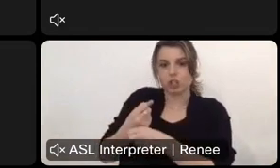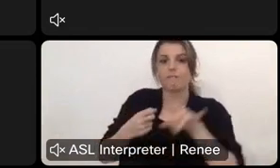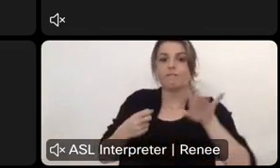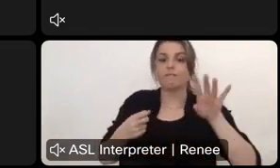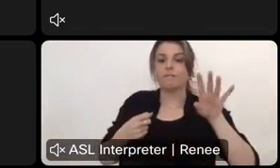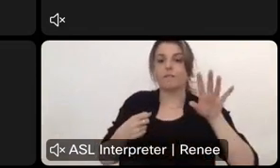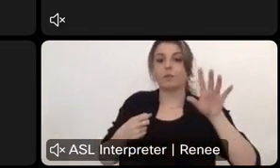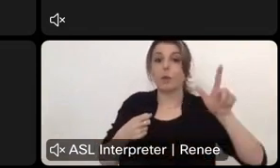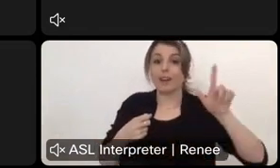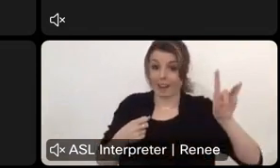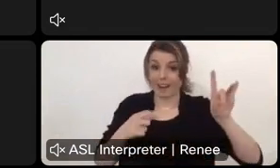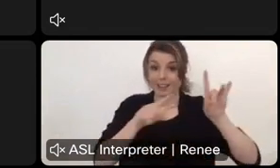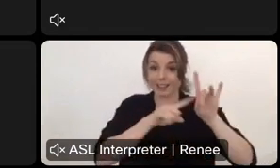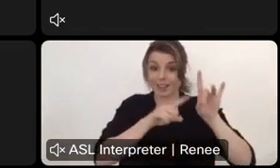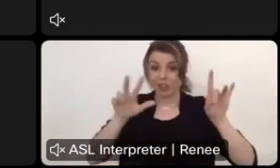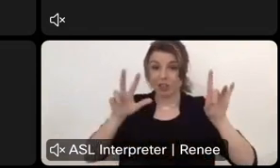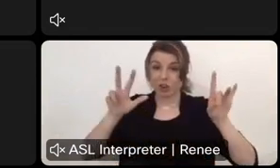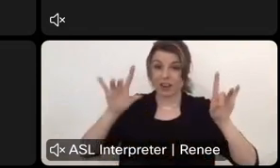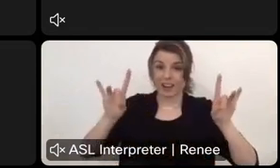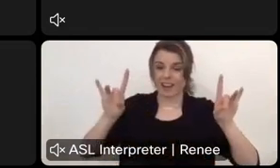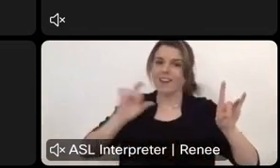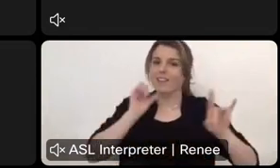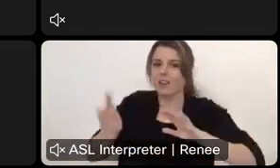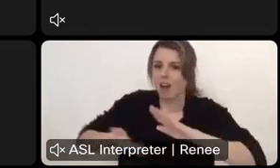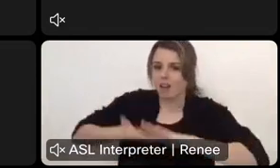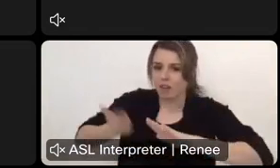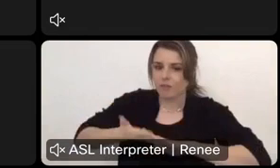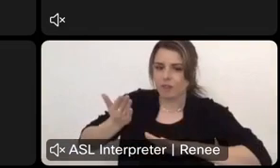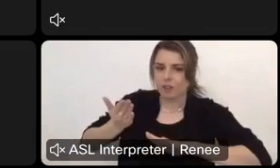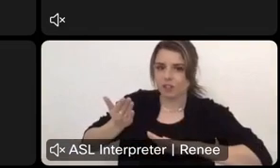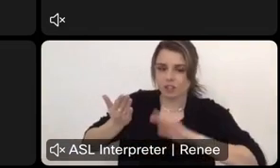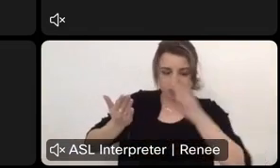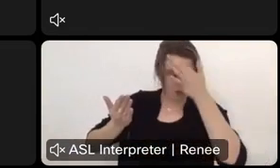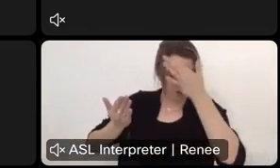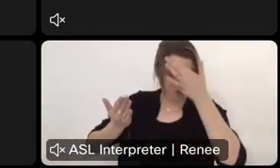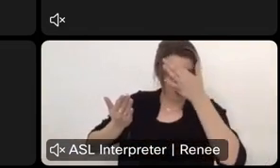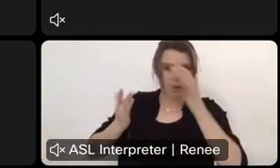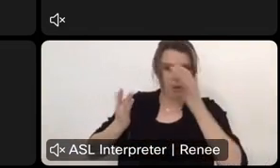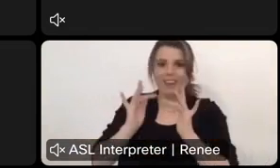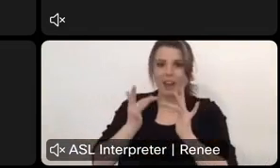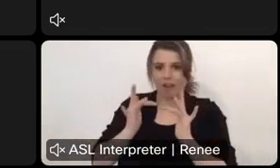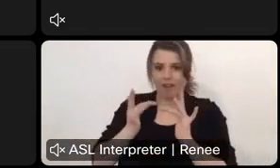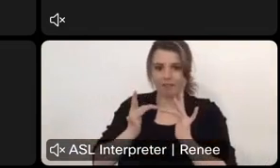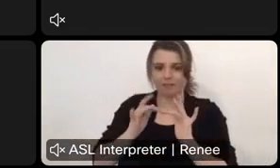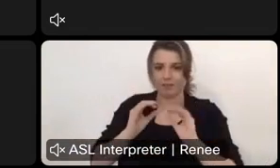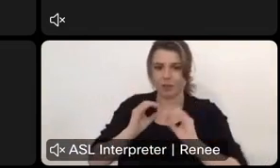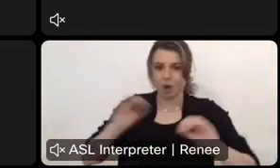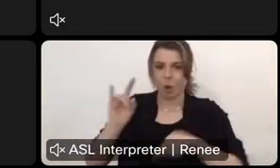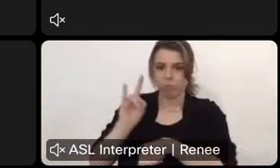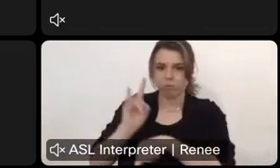state parks were not able to function, uh, on connectivity with internet connectivity. Um,